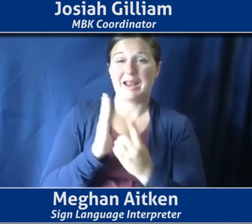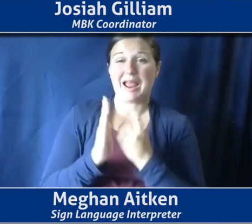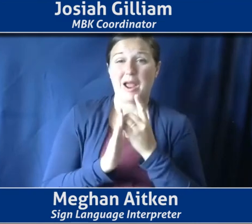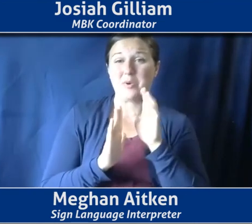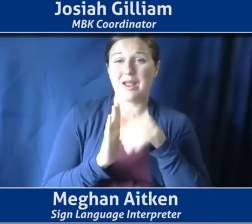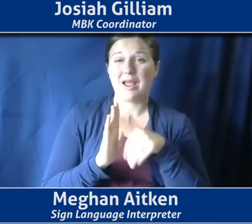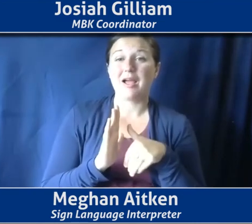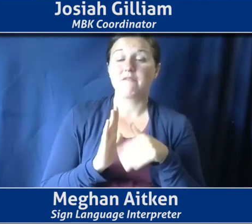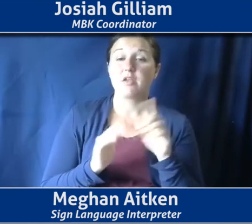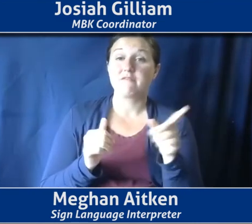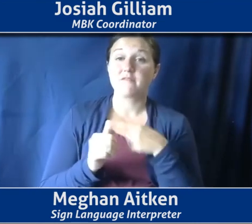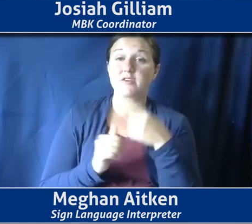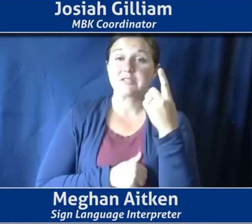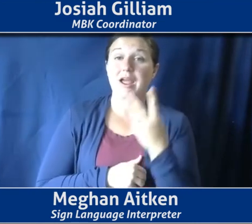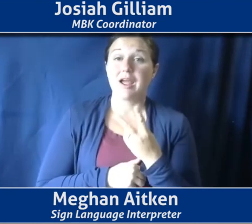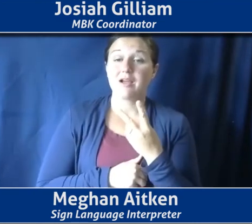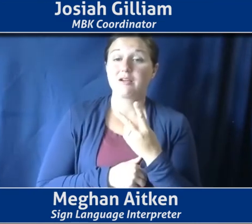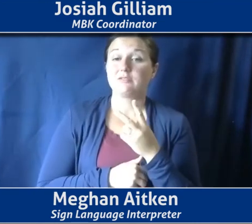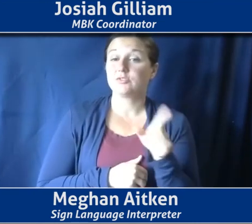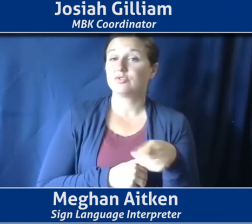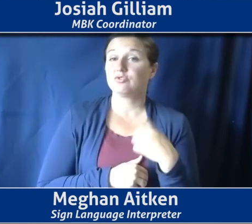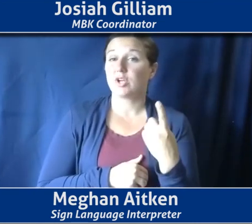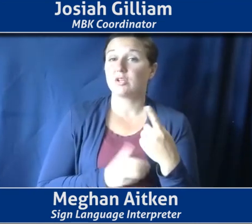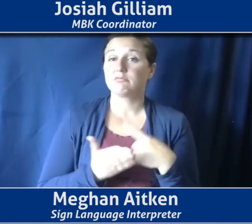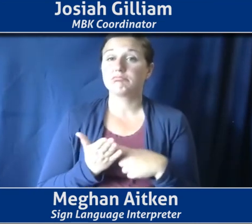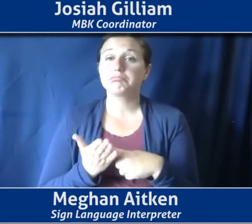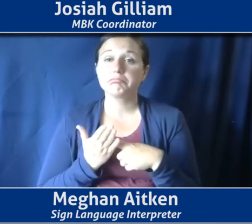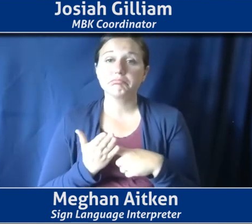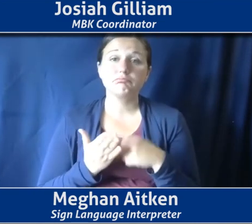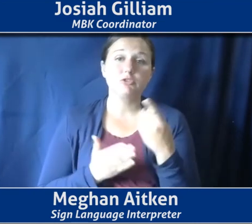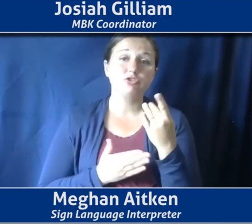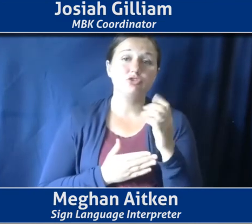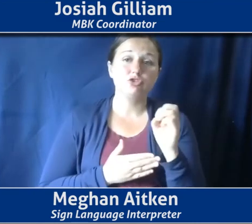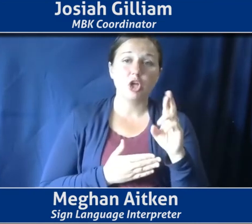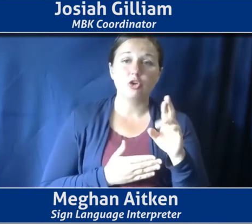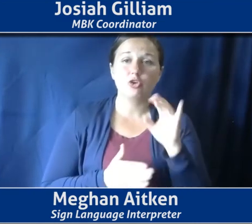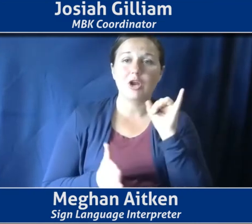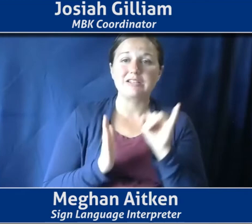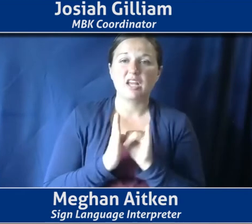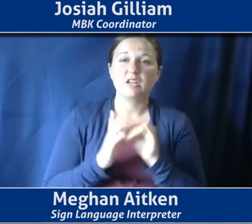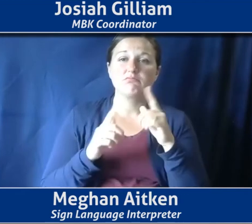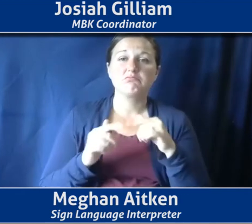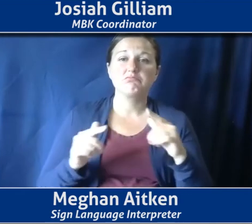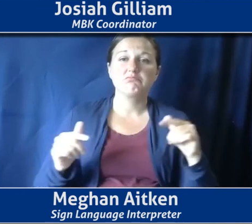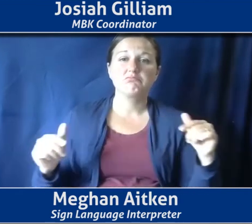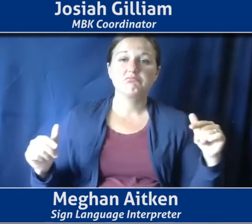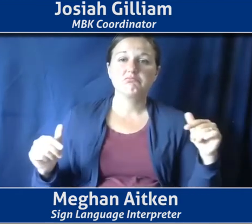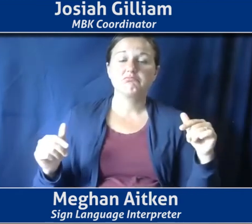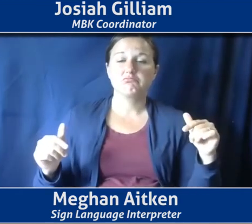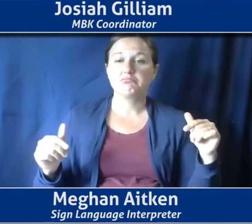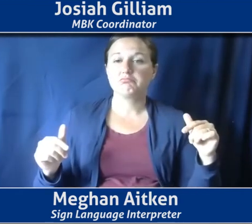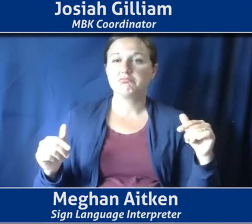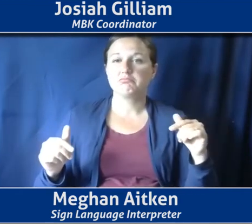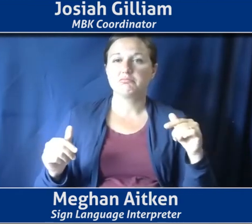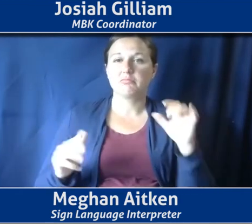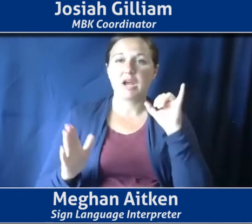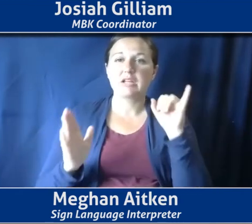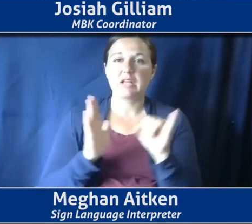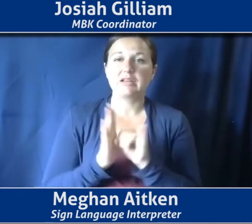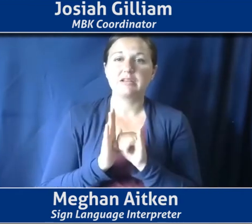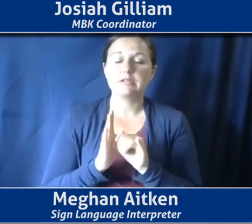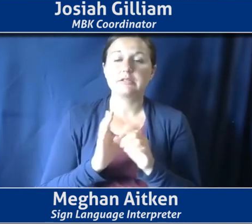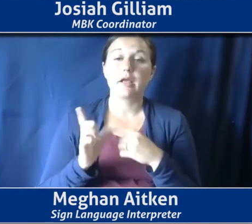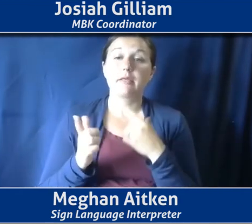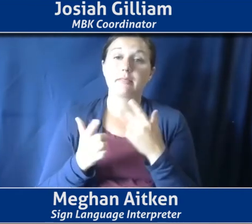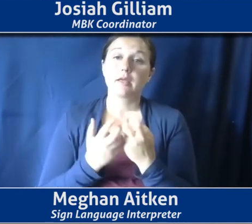the first half of that training was just kind of talking about gender identity, the variety of different gender identities that exist. And then there was a panel conversation